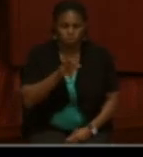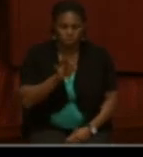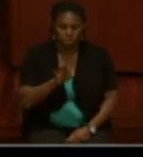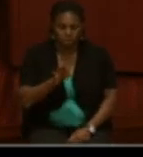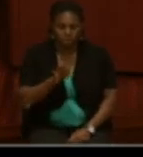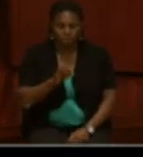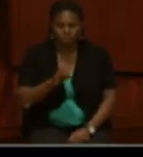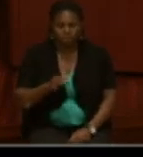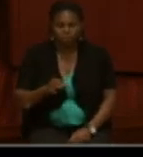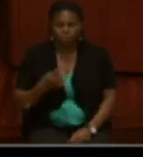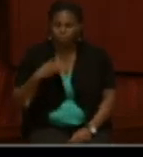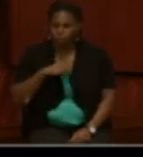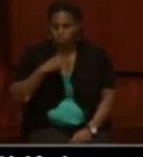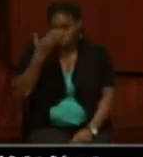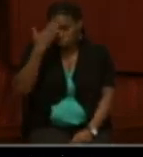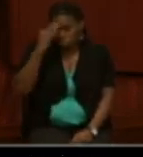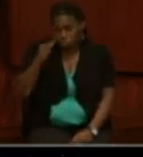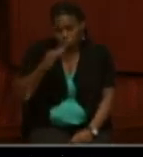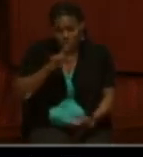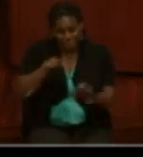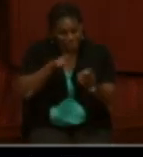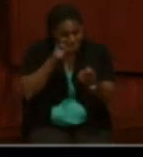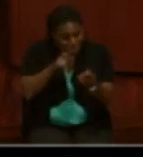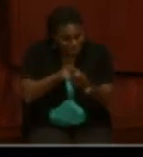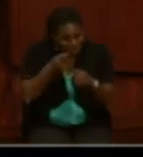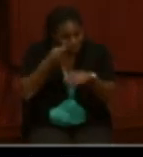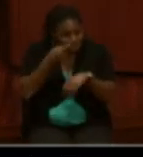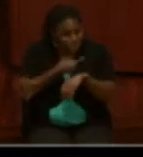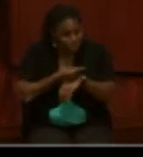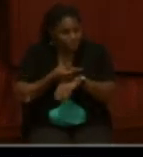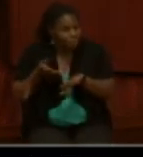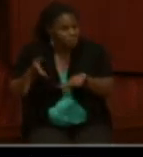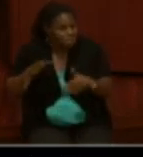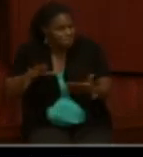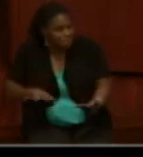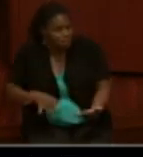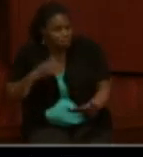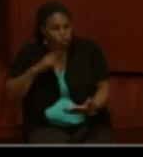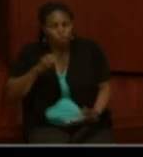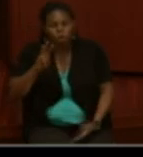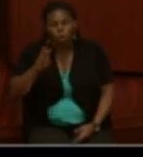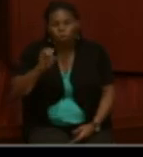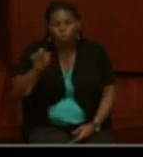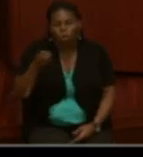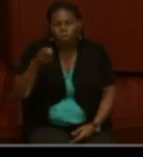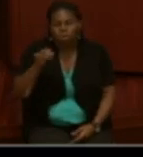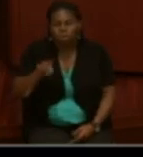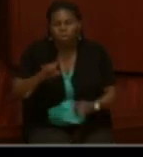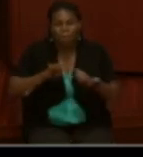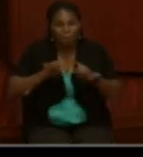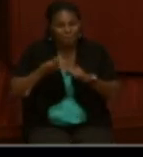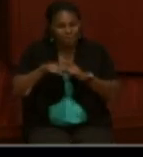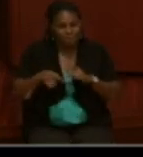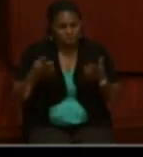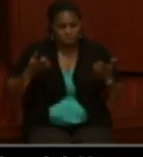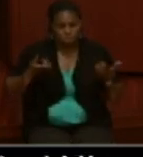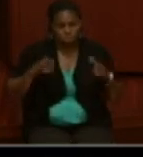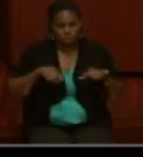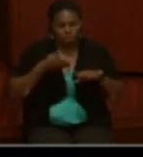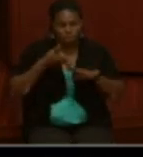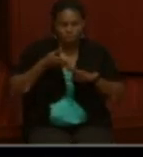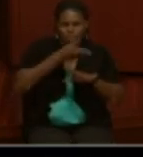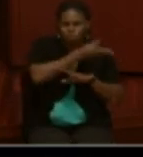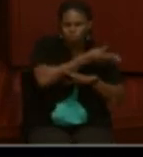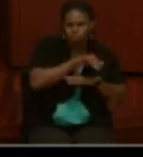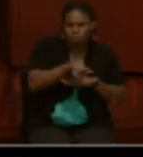So even though we don't know the exact date of death for William Washington, we do know that it had to occur prior to